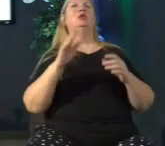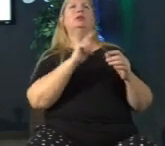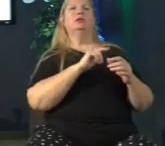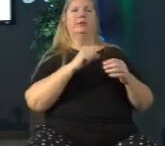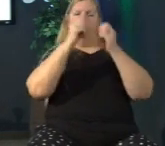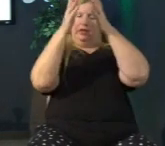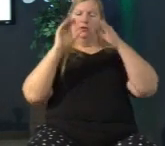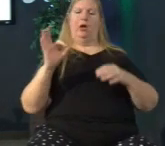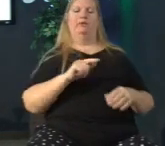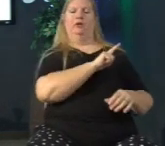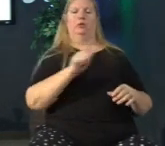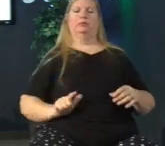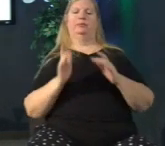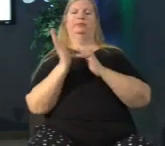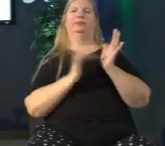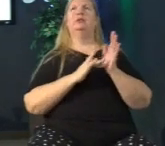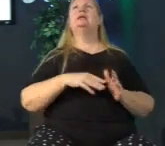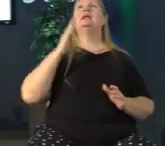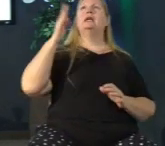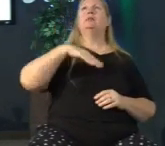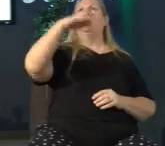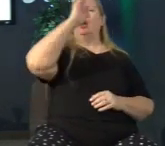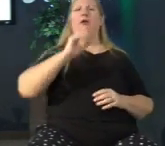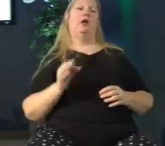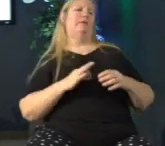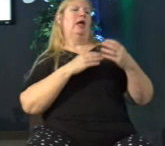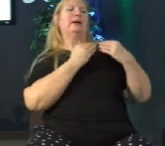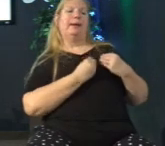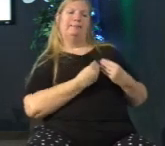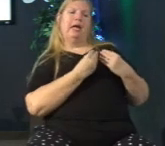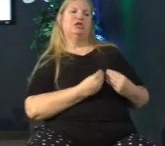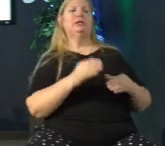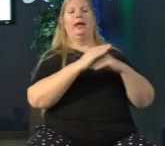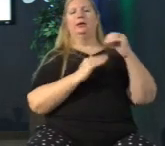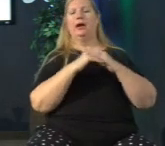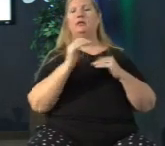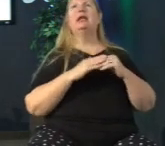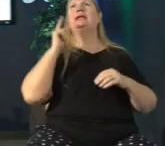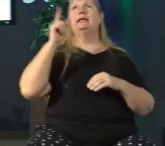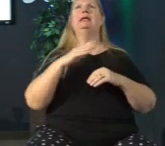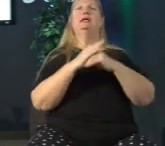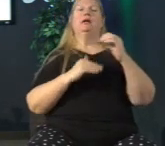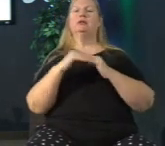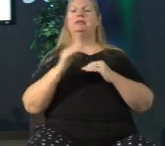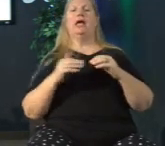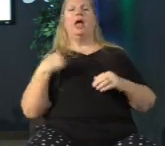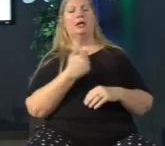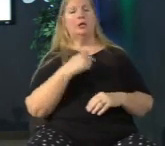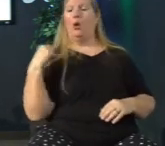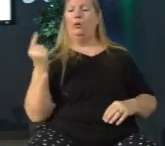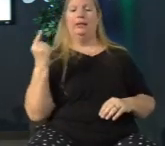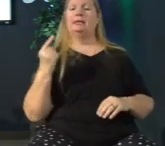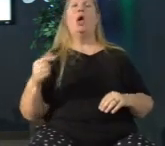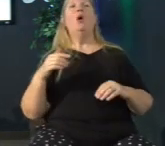the father of compassion and the God of all comfort who comforts us in all our troubles so that we